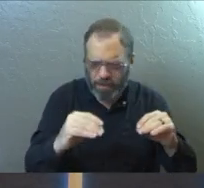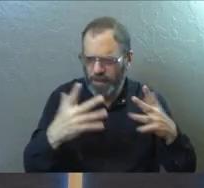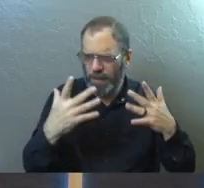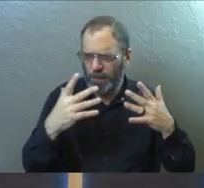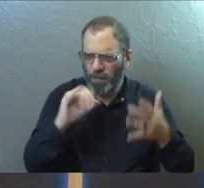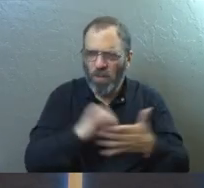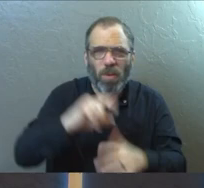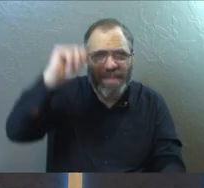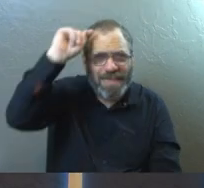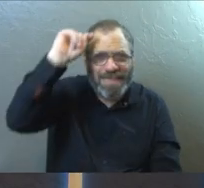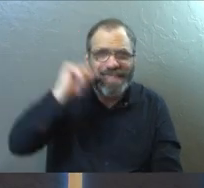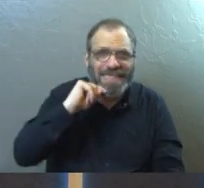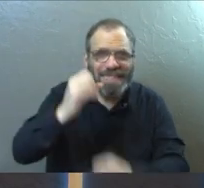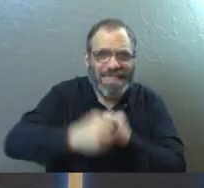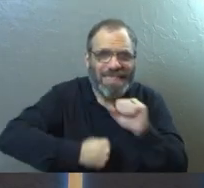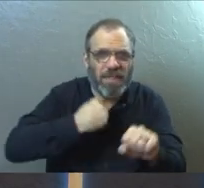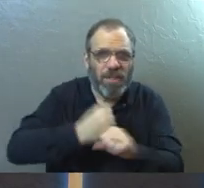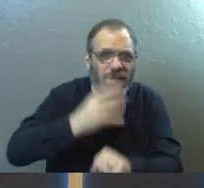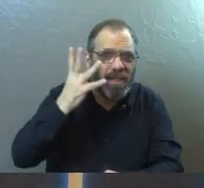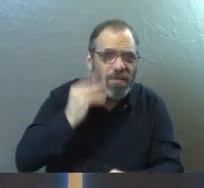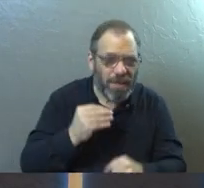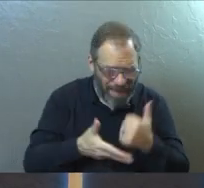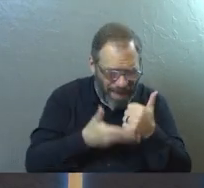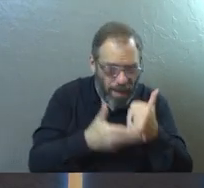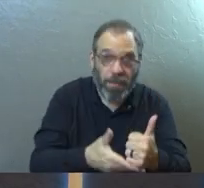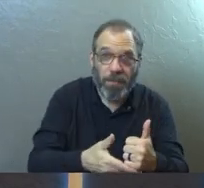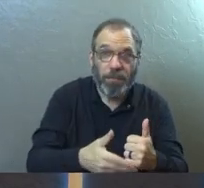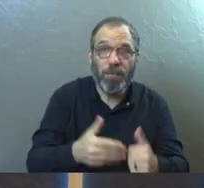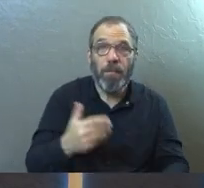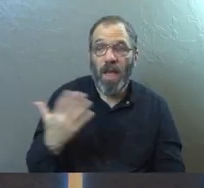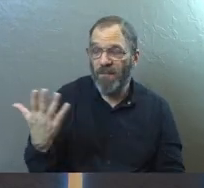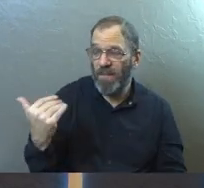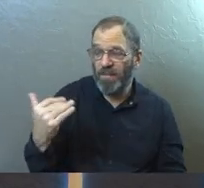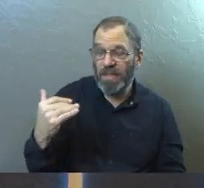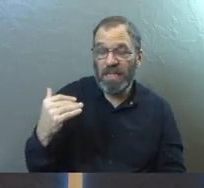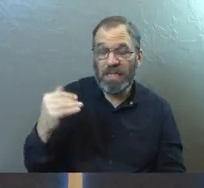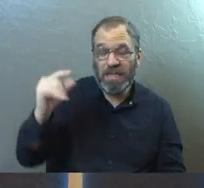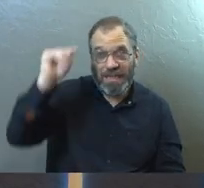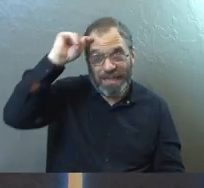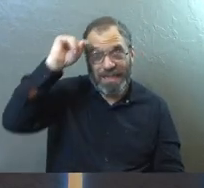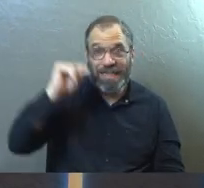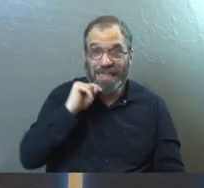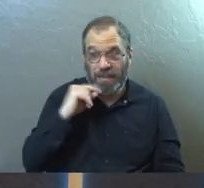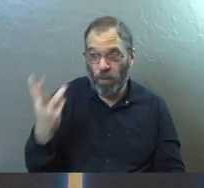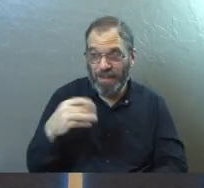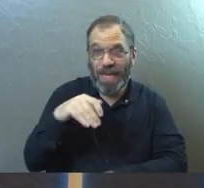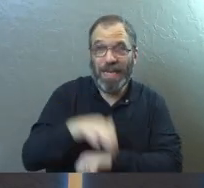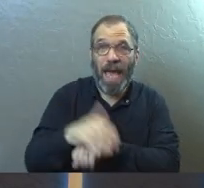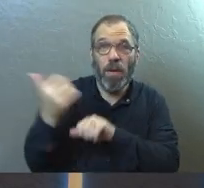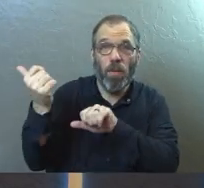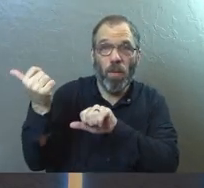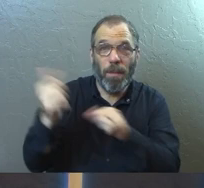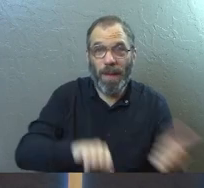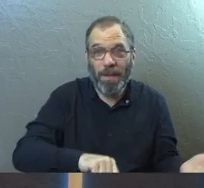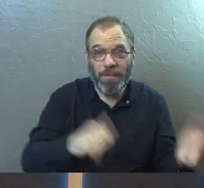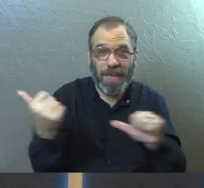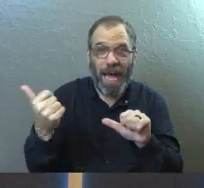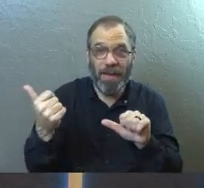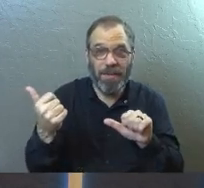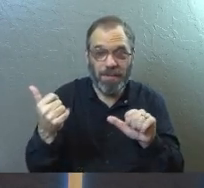of those teenage years. And we saw 15 of them get baptized this last Wednesday night. 15.